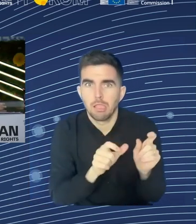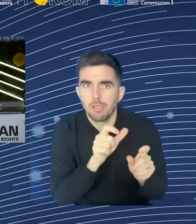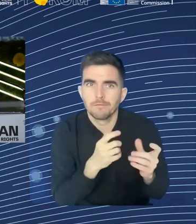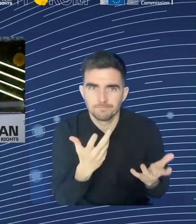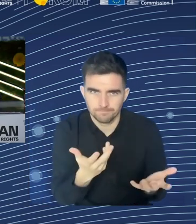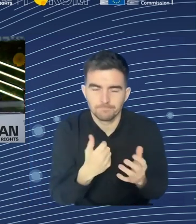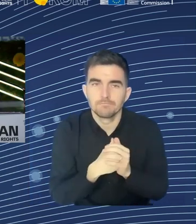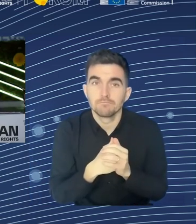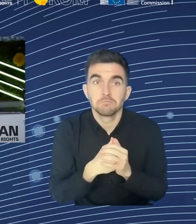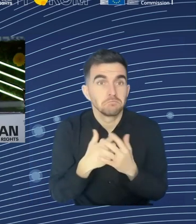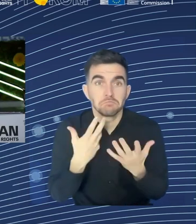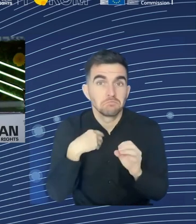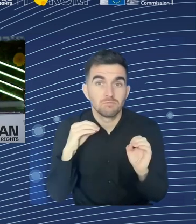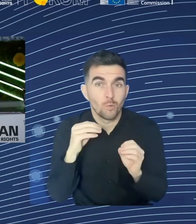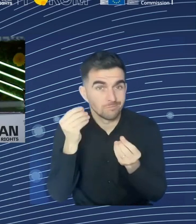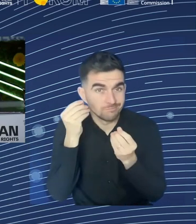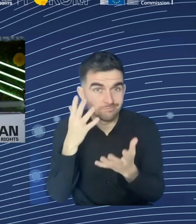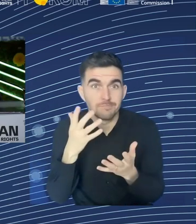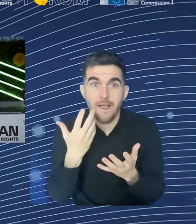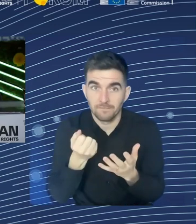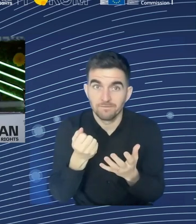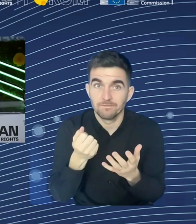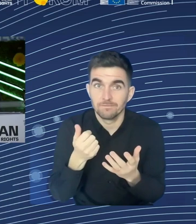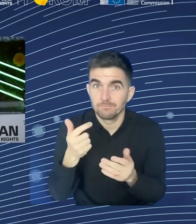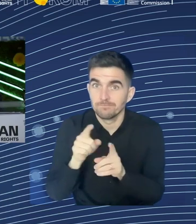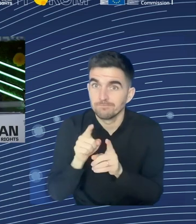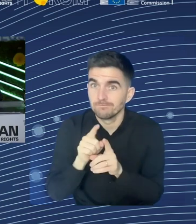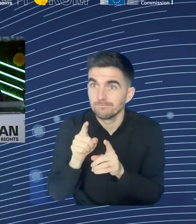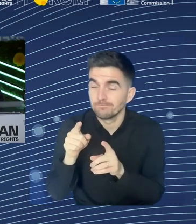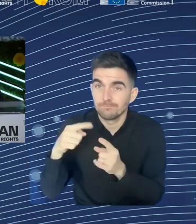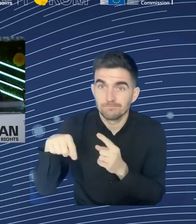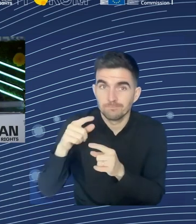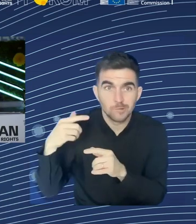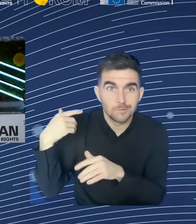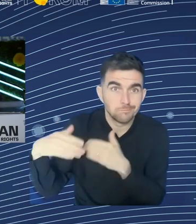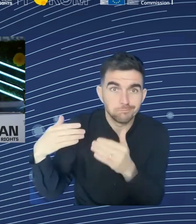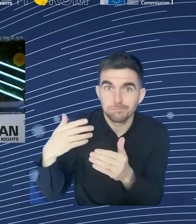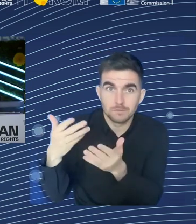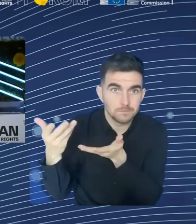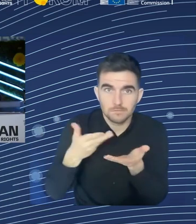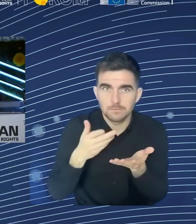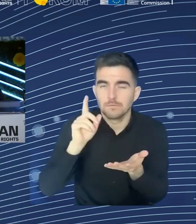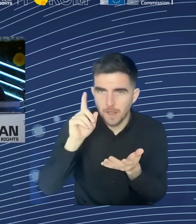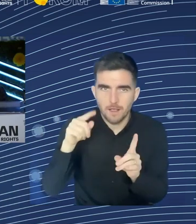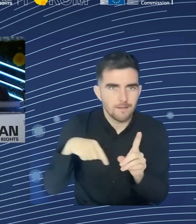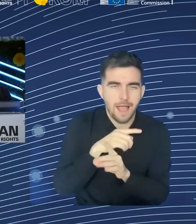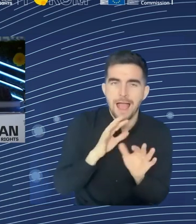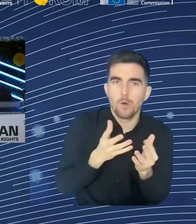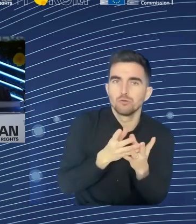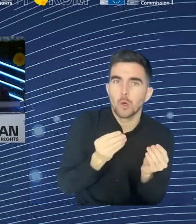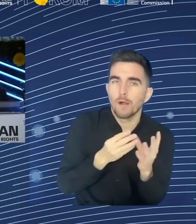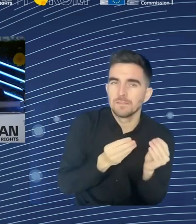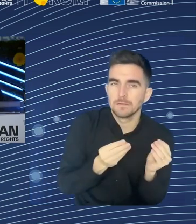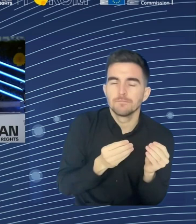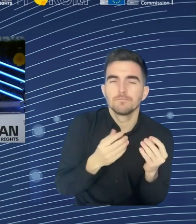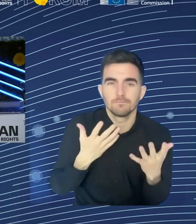and reskilling, in terms of working conditions, and here the idea